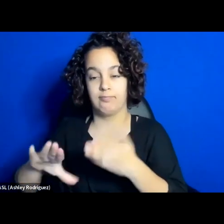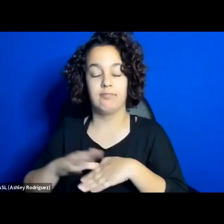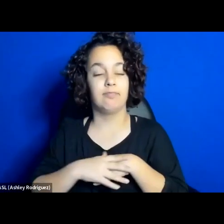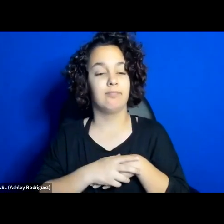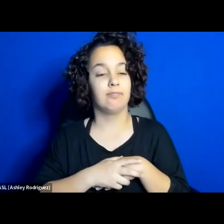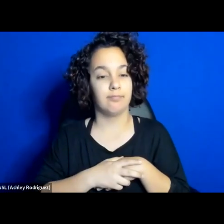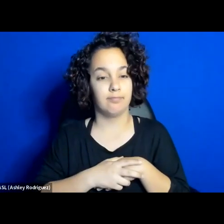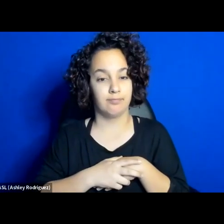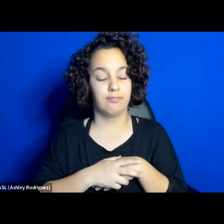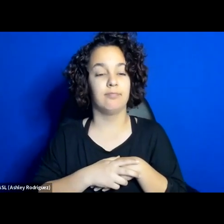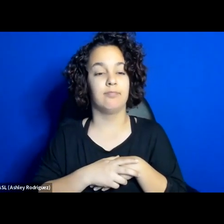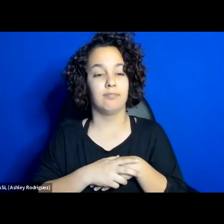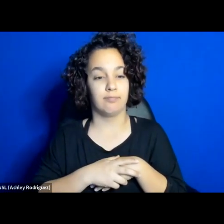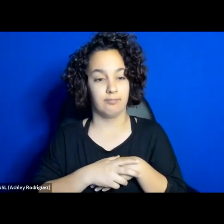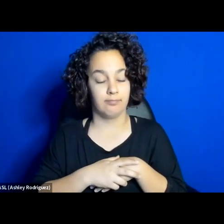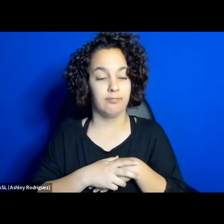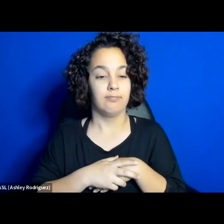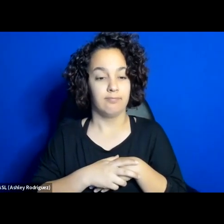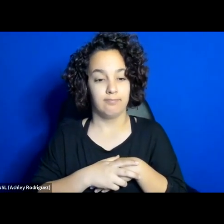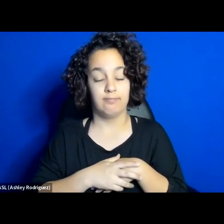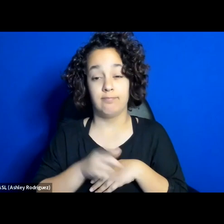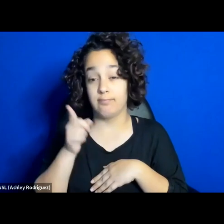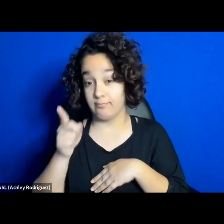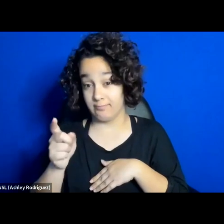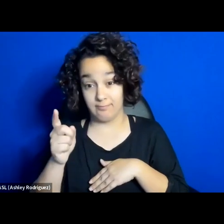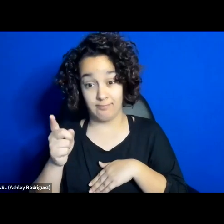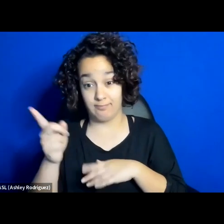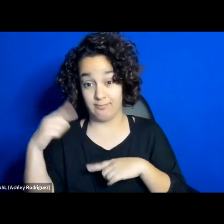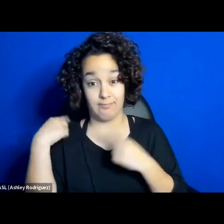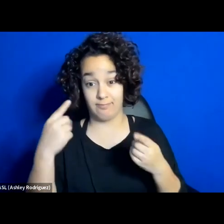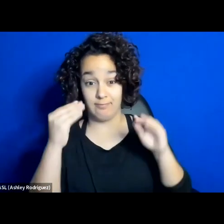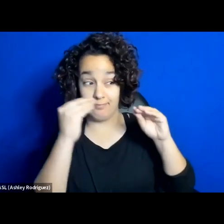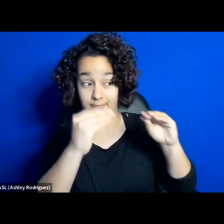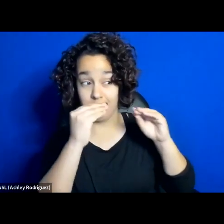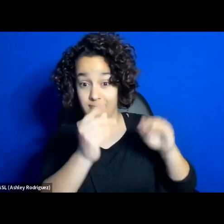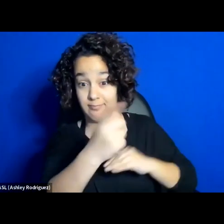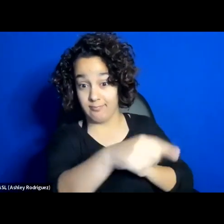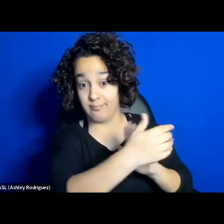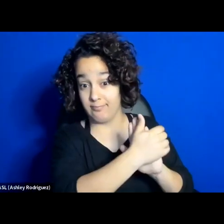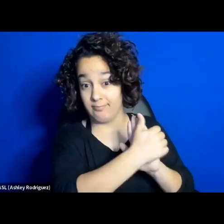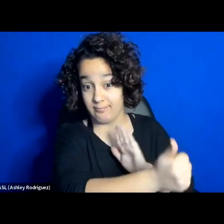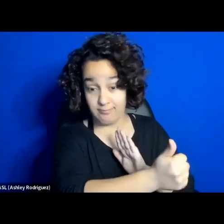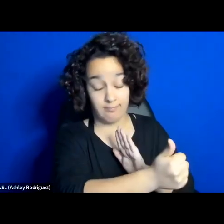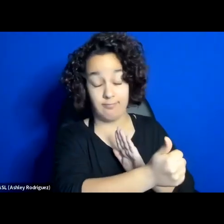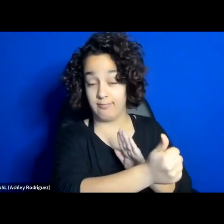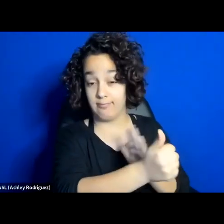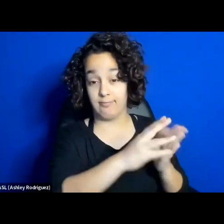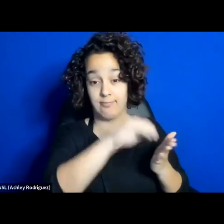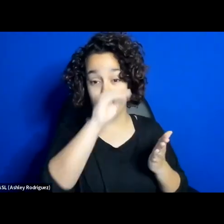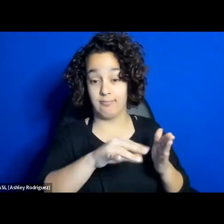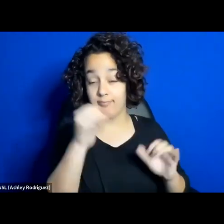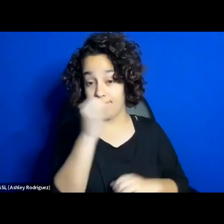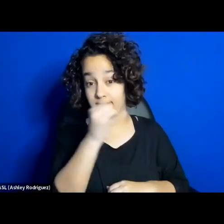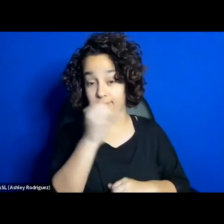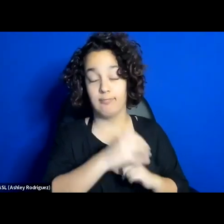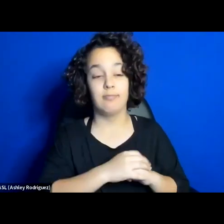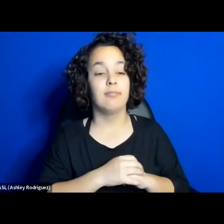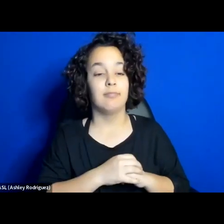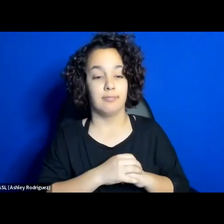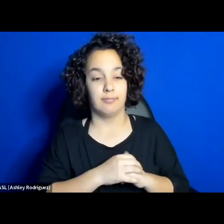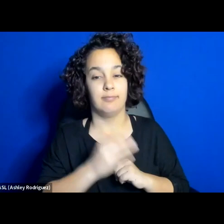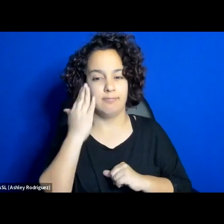some of the most talented students at University of Tehran. And I know about University of Tehran, maybe other universities in Iran.